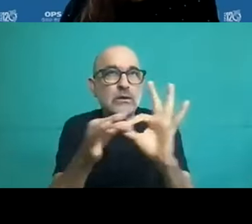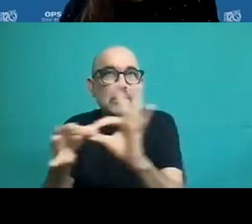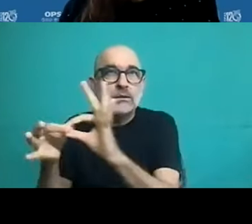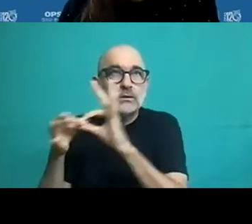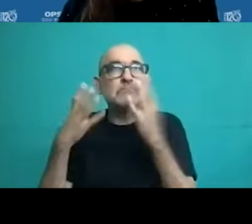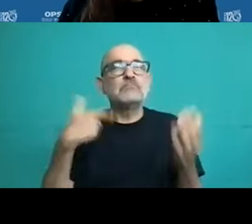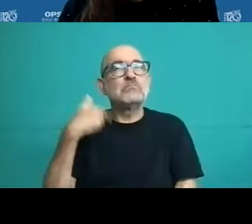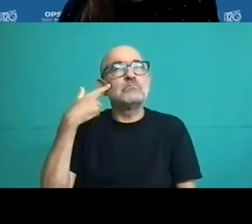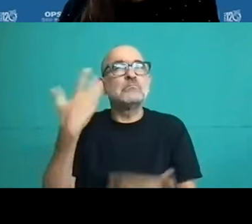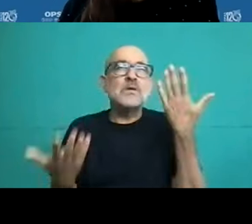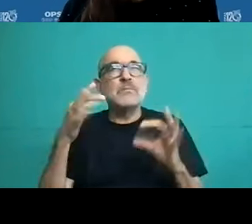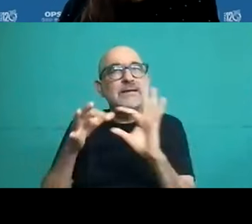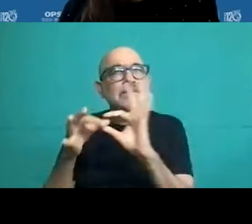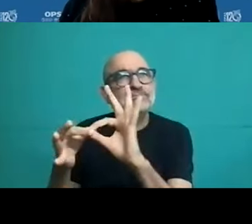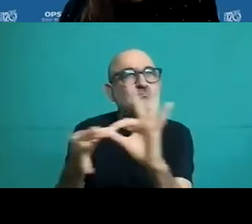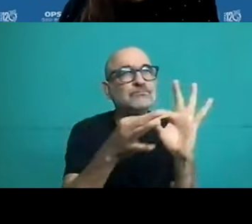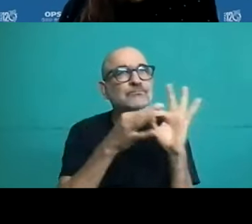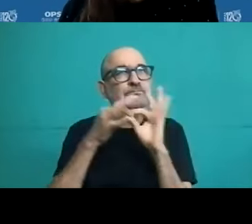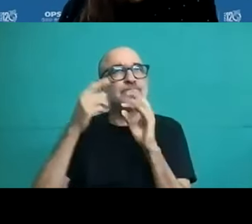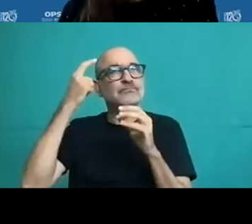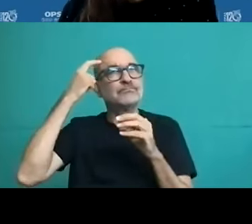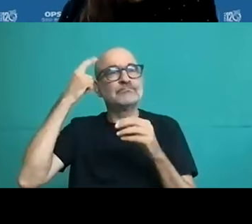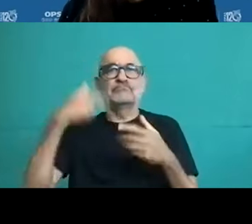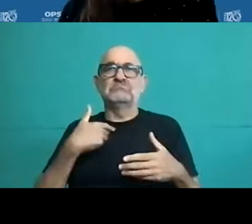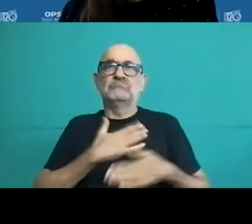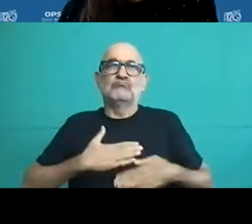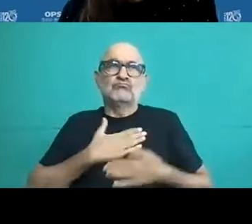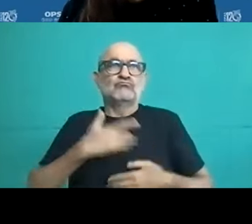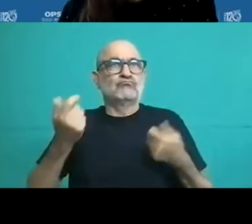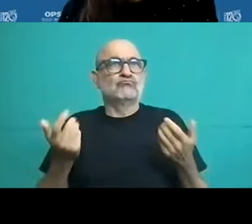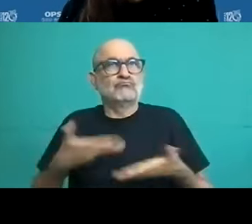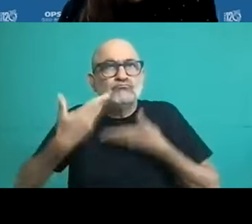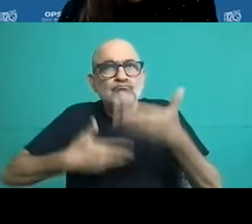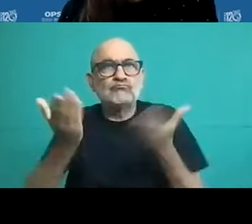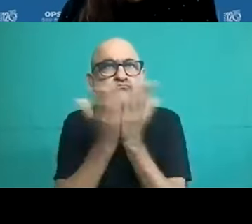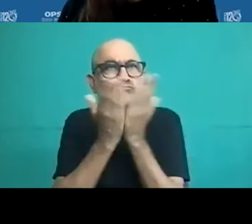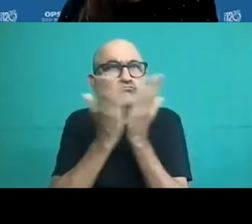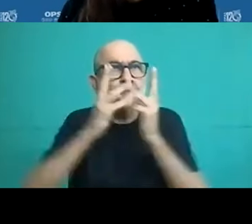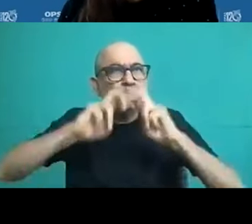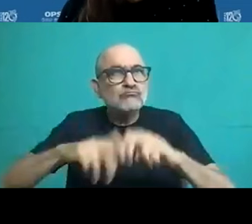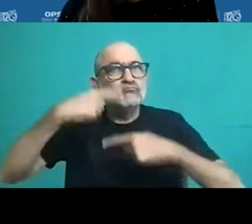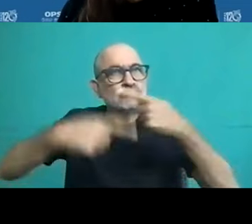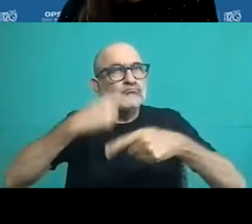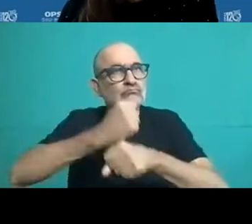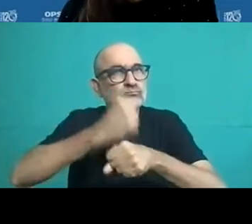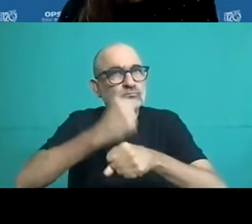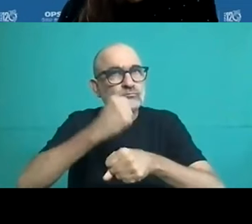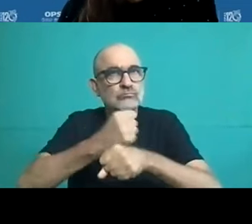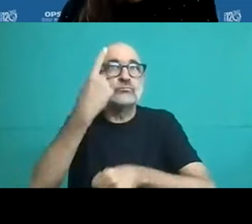thereby reformulate the older concepts and face the